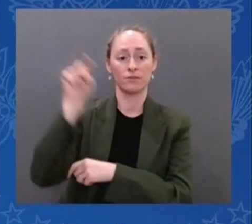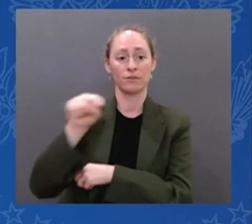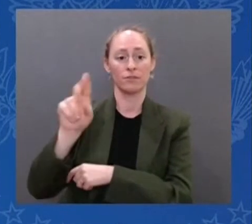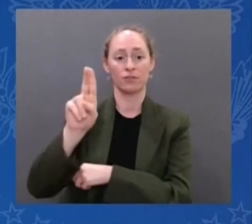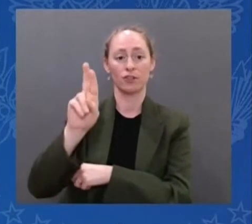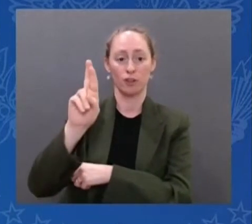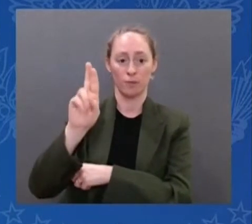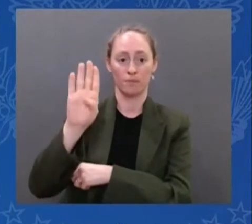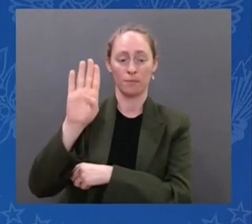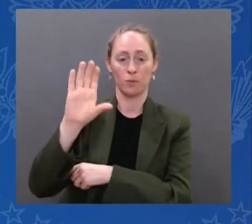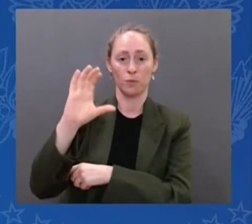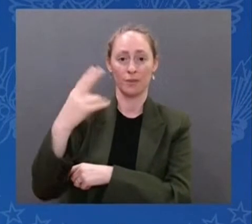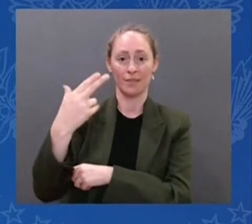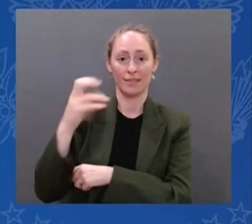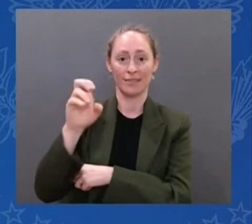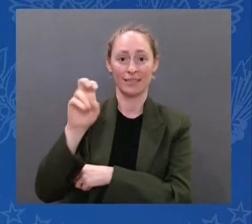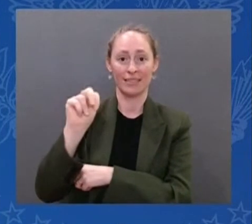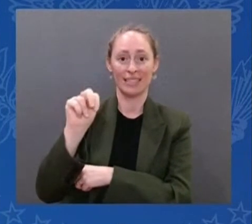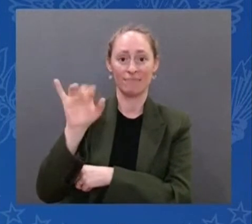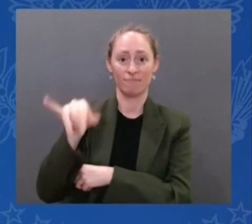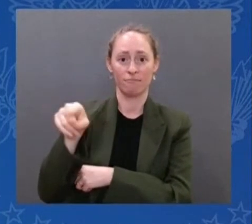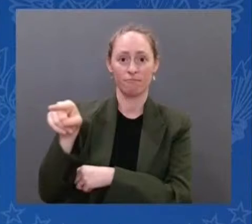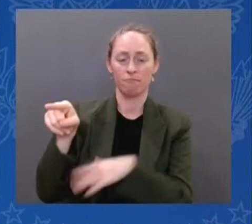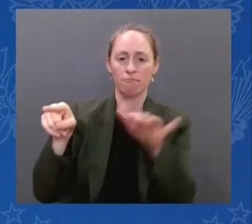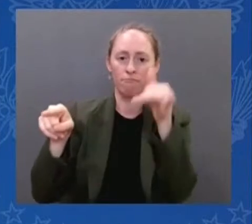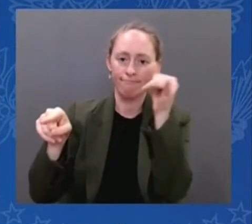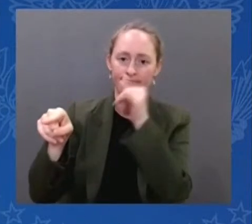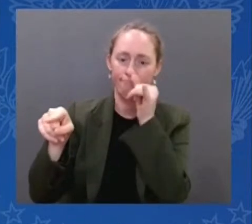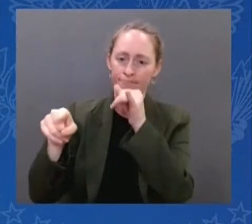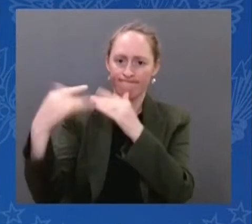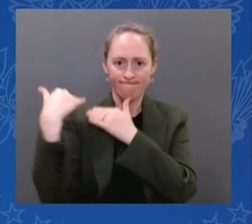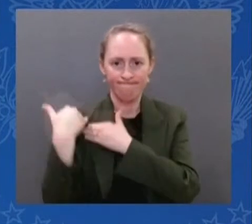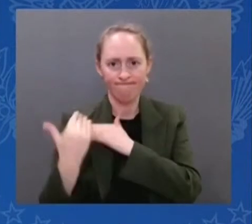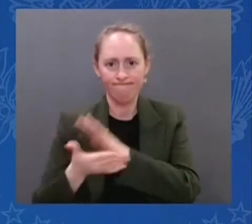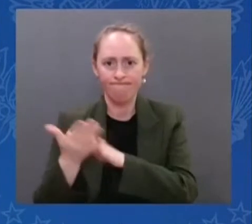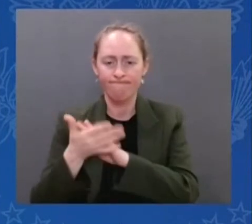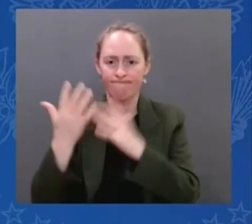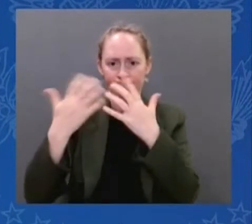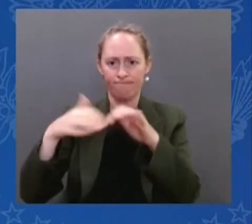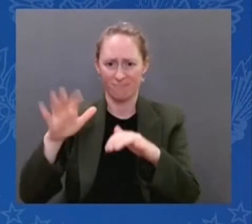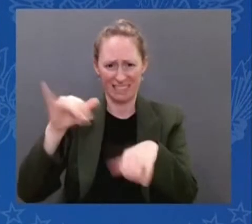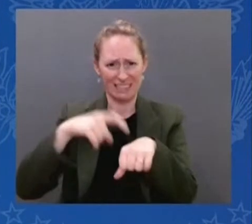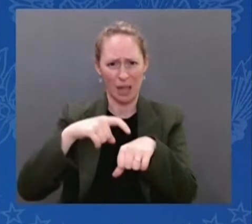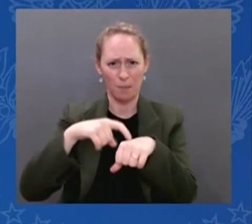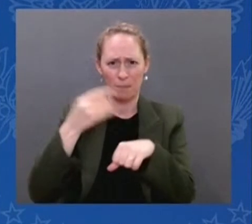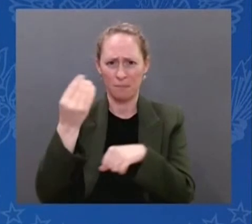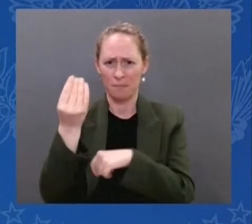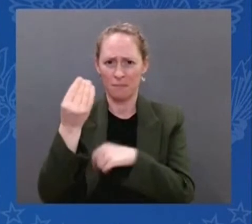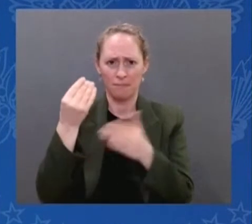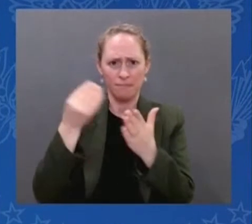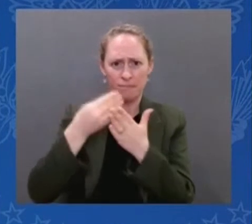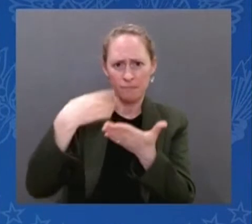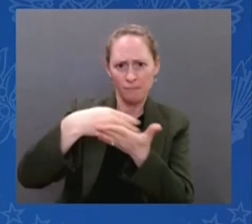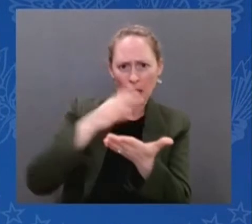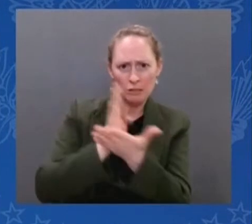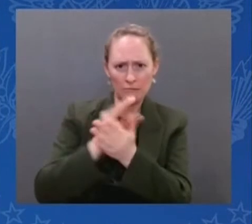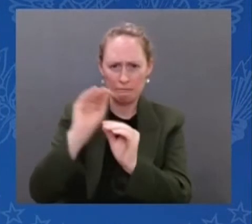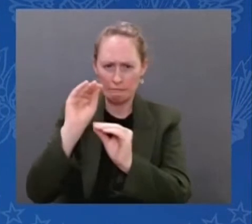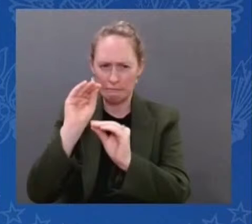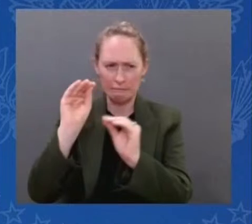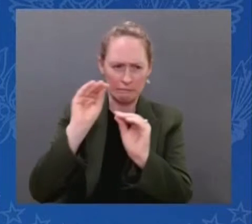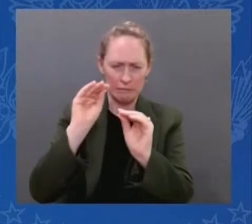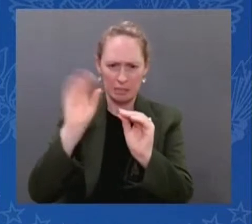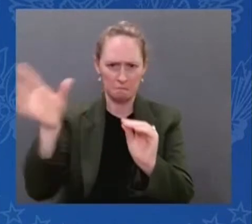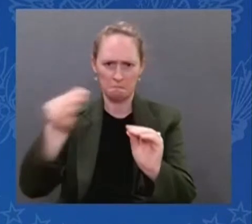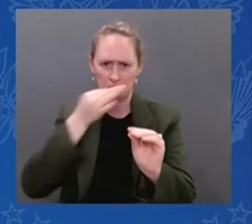that you're going to meet to direct it. And the result is what you've seen. So what an